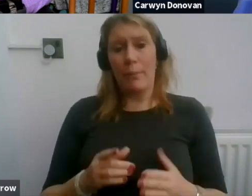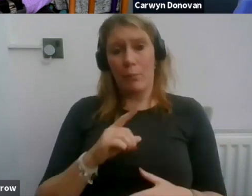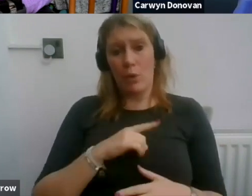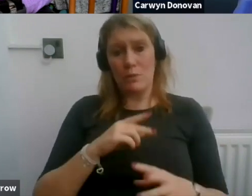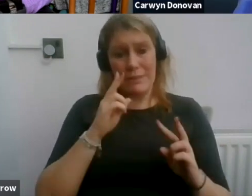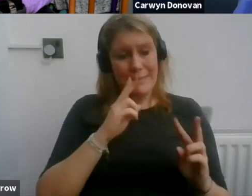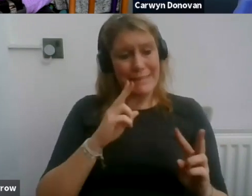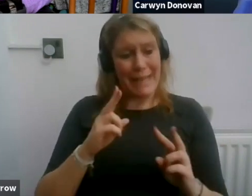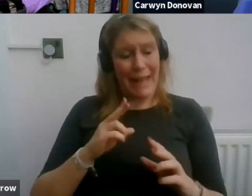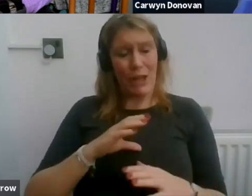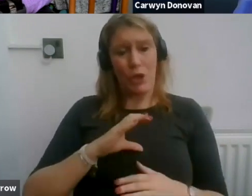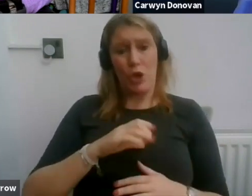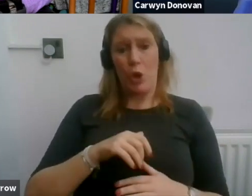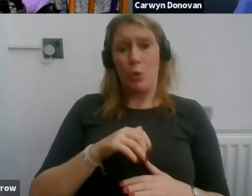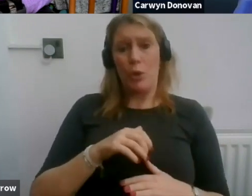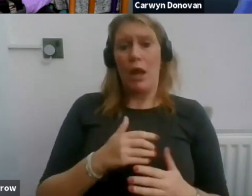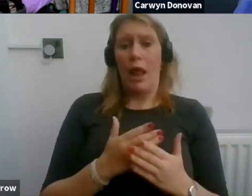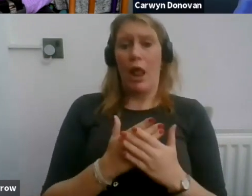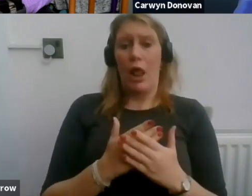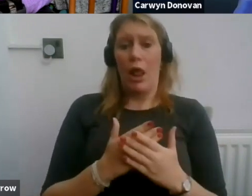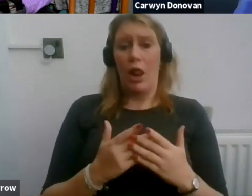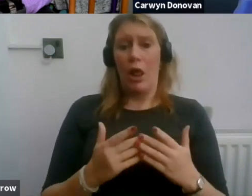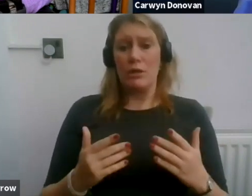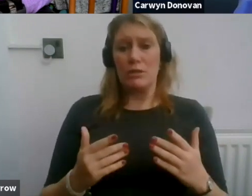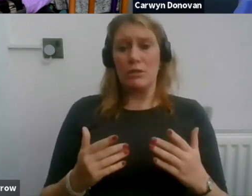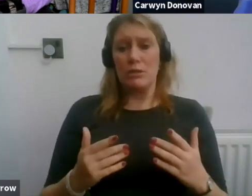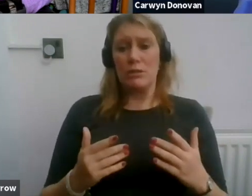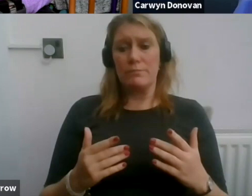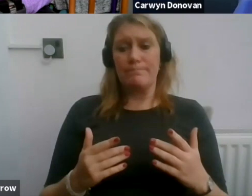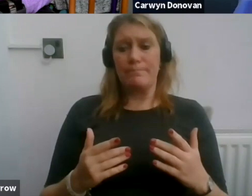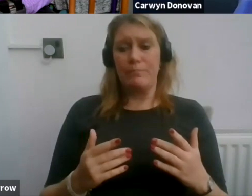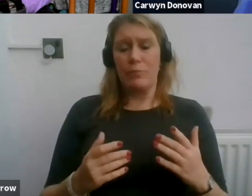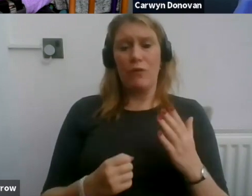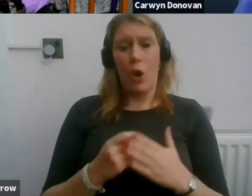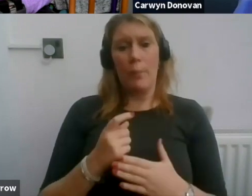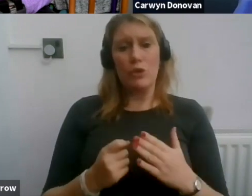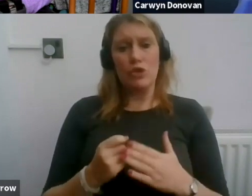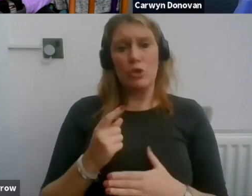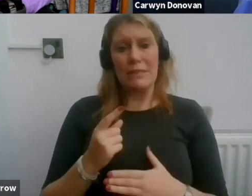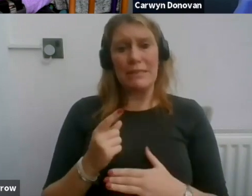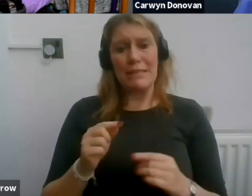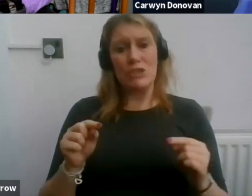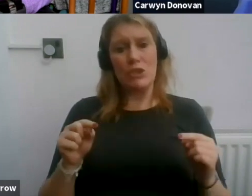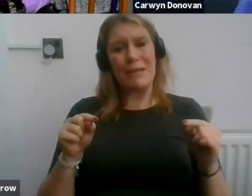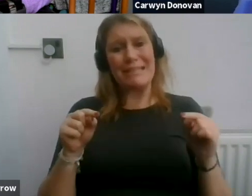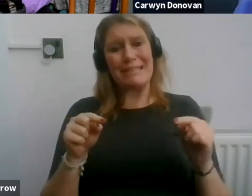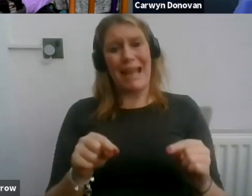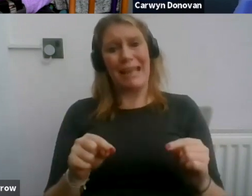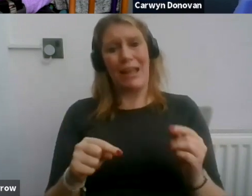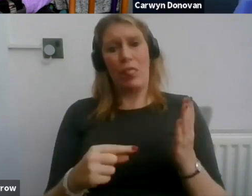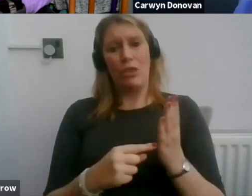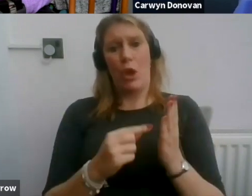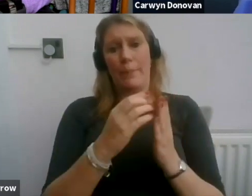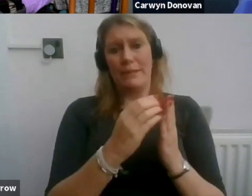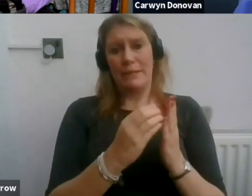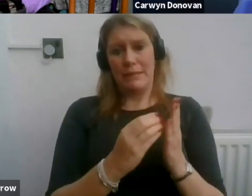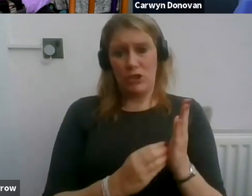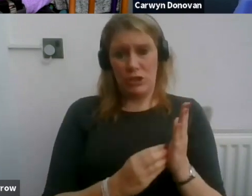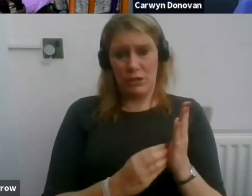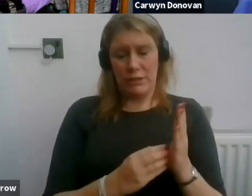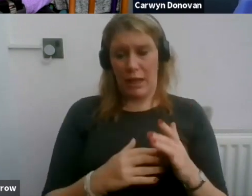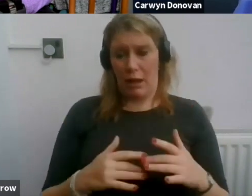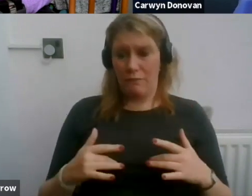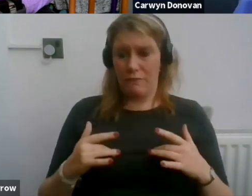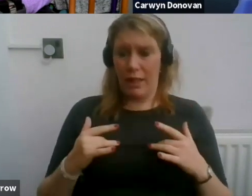union, many, many engagers taking the opportunity to attack terms and conditions. And what we want to